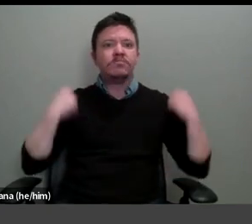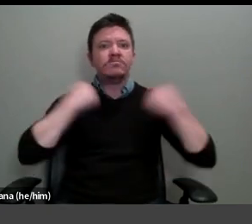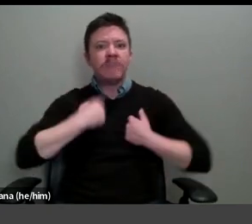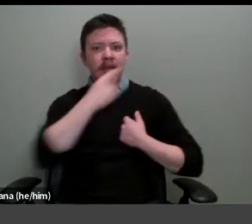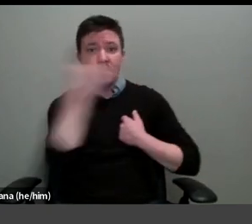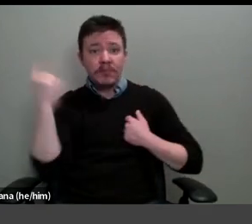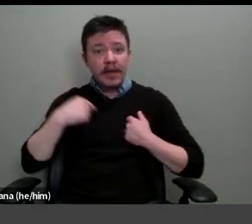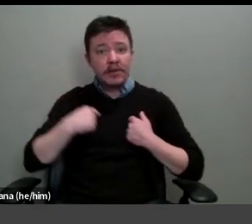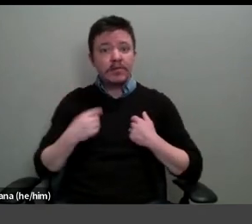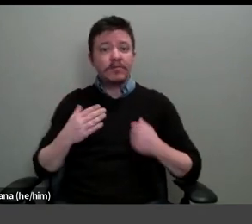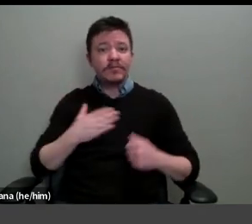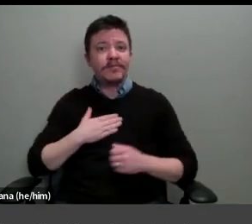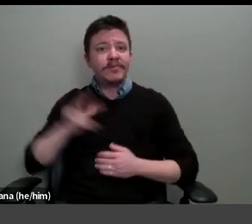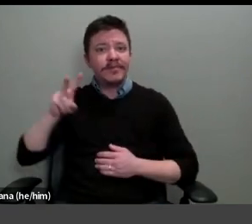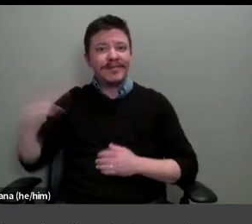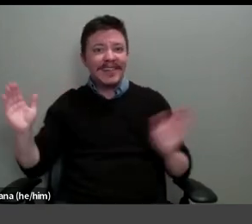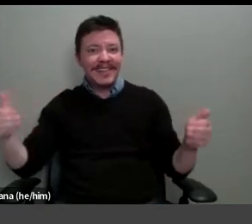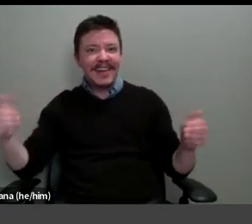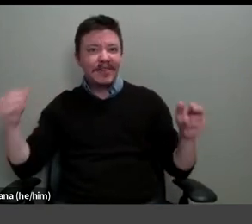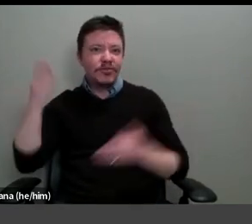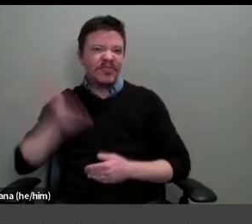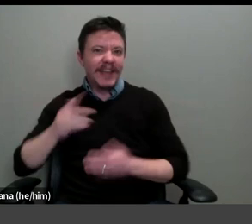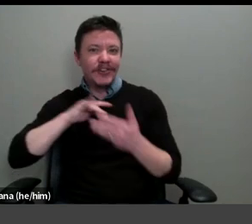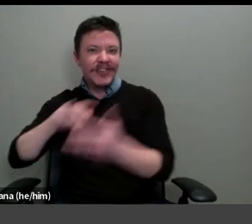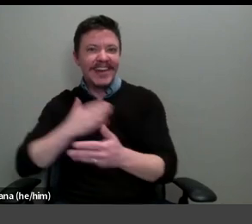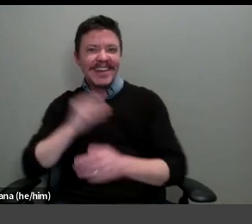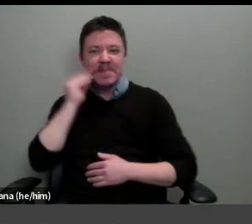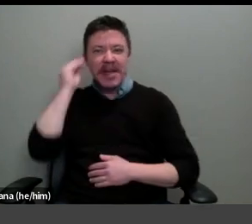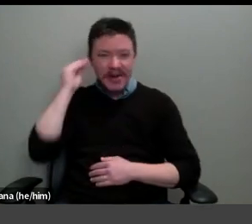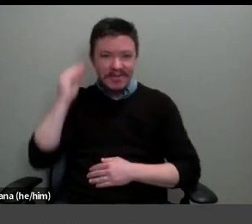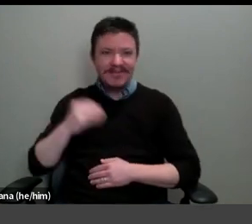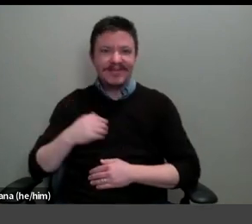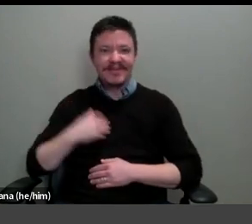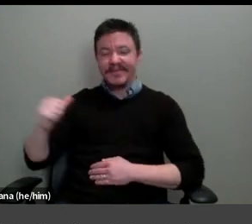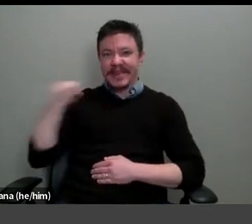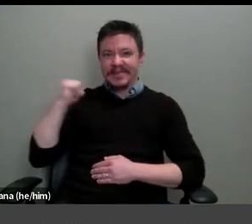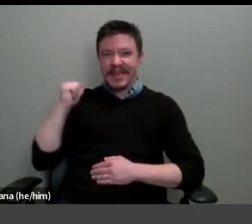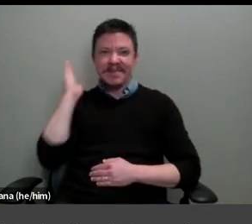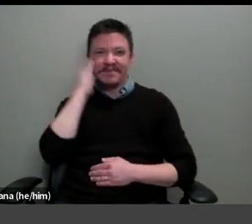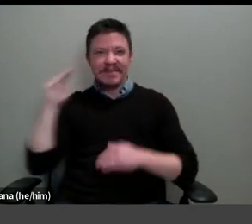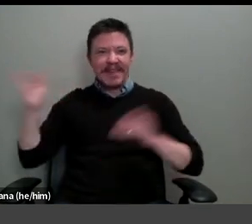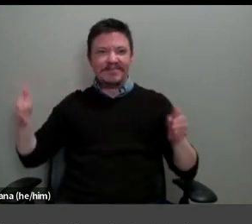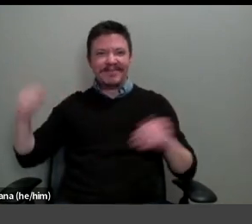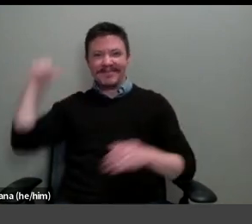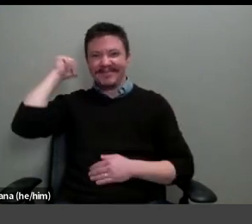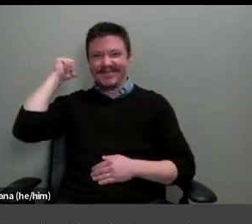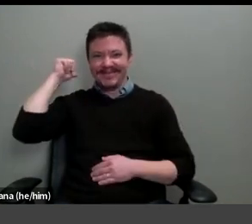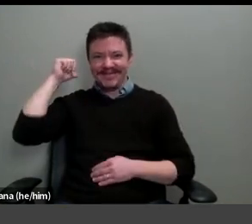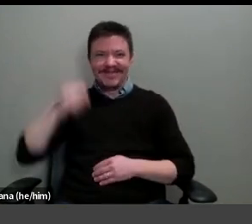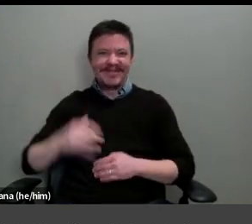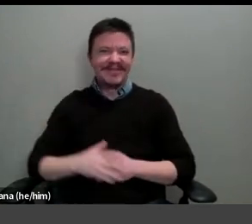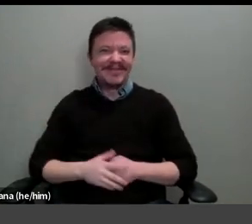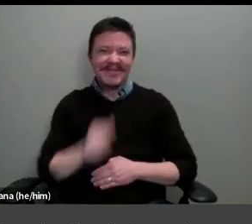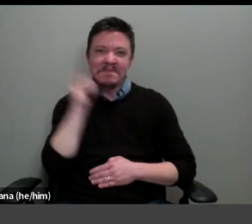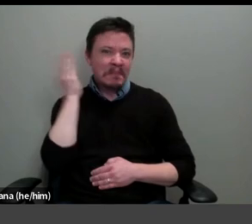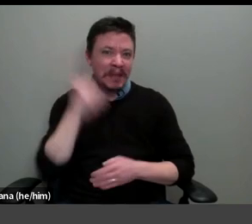my spare room stroke study in my house. And therefore, behind me, I have a bed, which may not seem all that